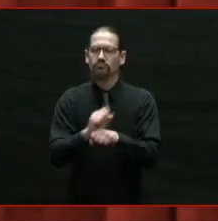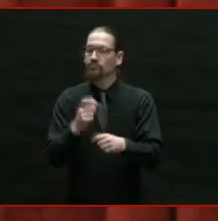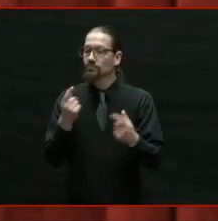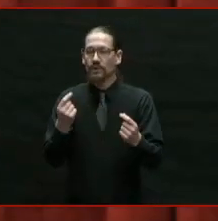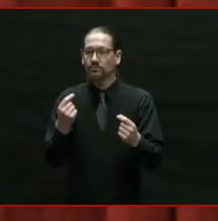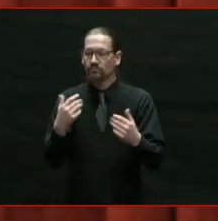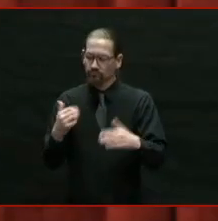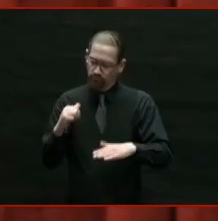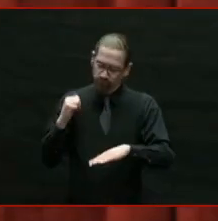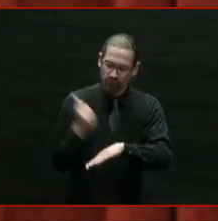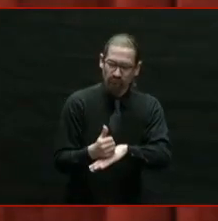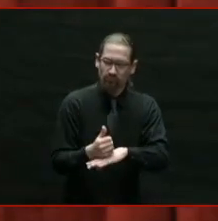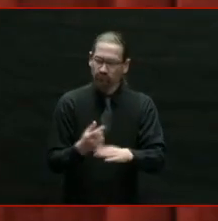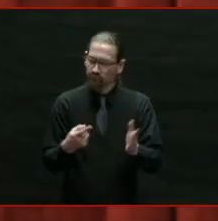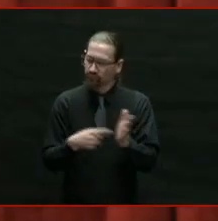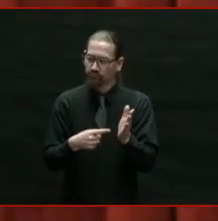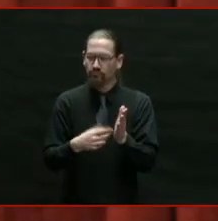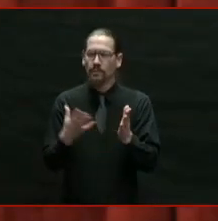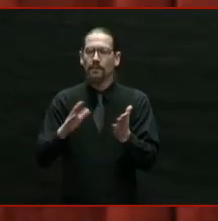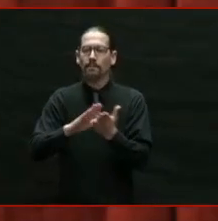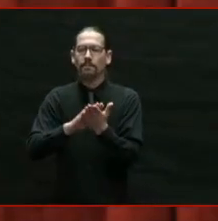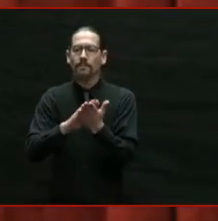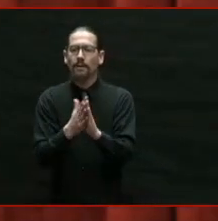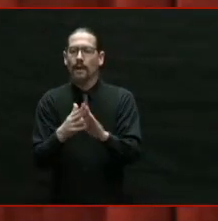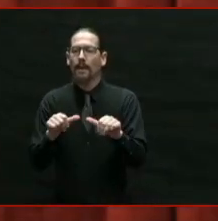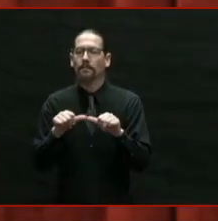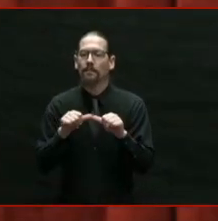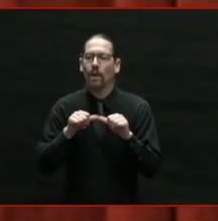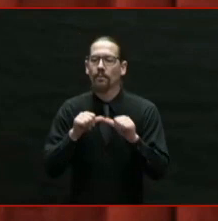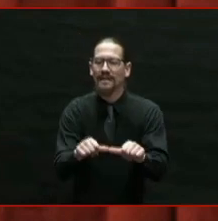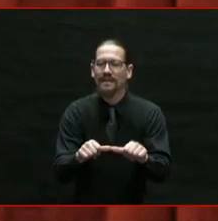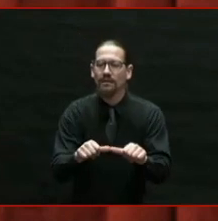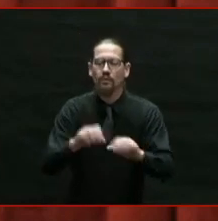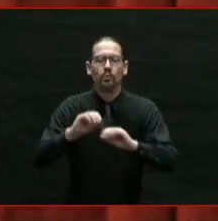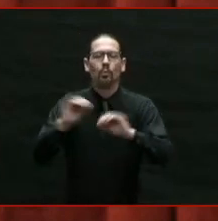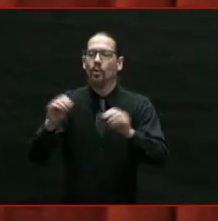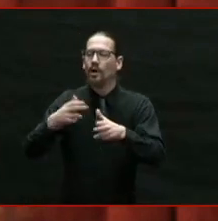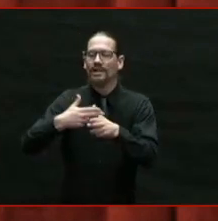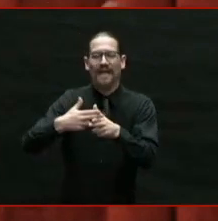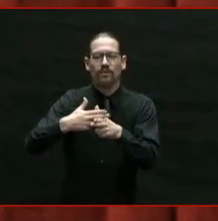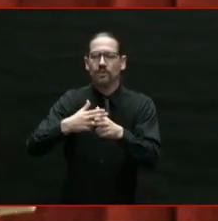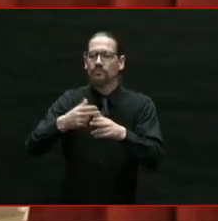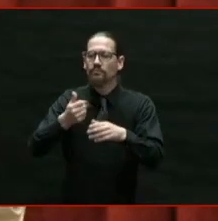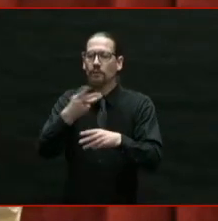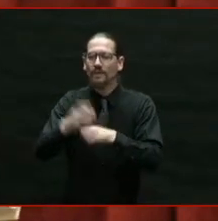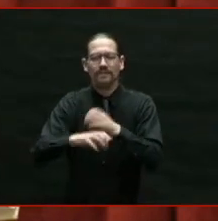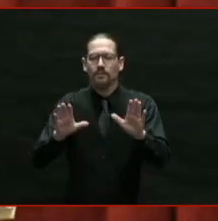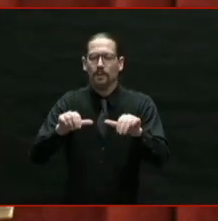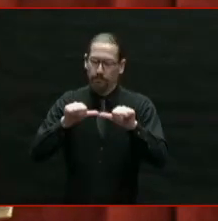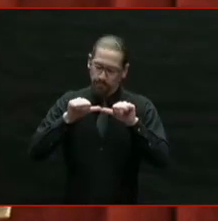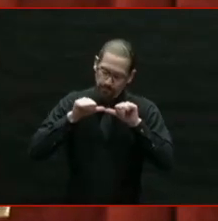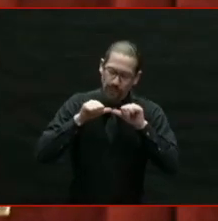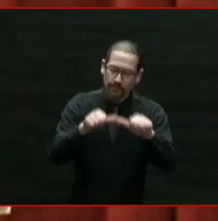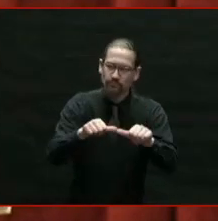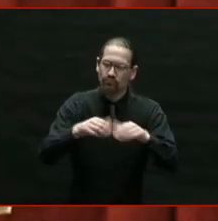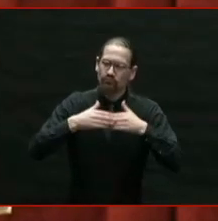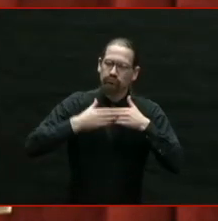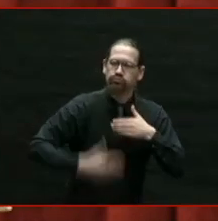the rug out from under our young people. They have committed to getting rid of the expiration date.